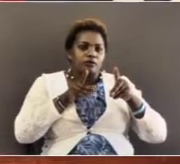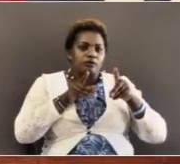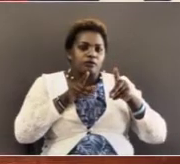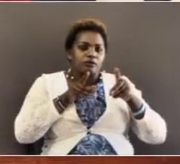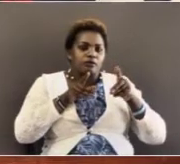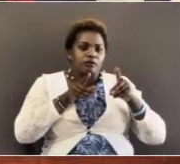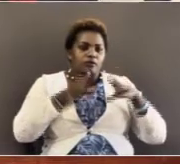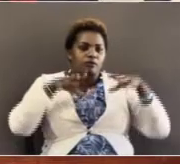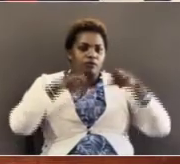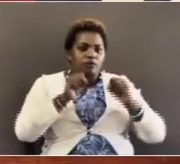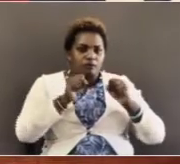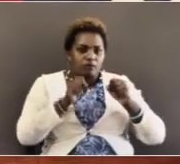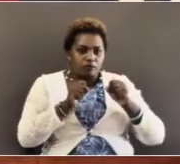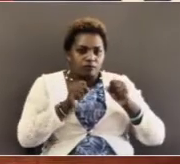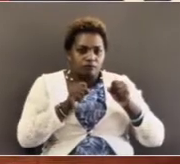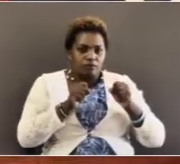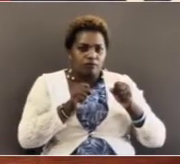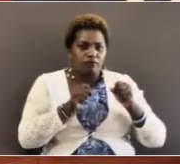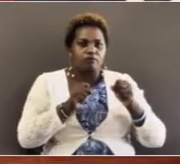and they were caught in a storm